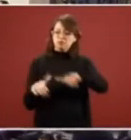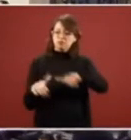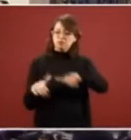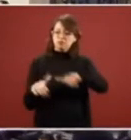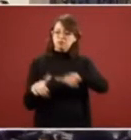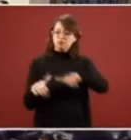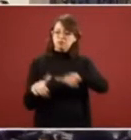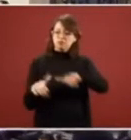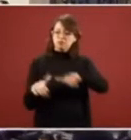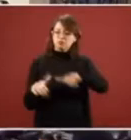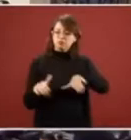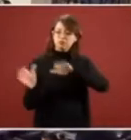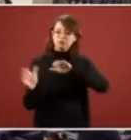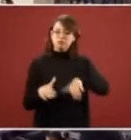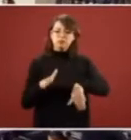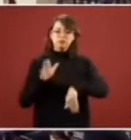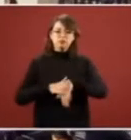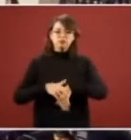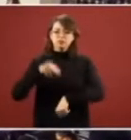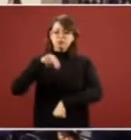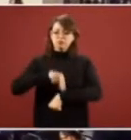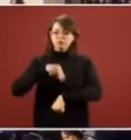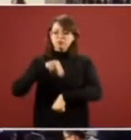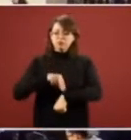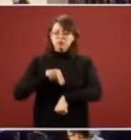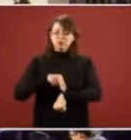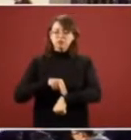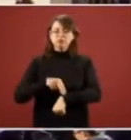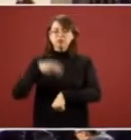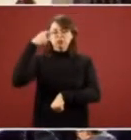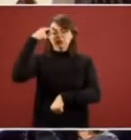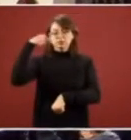more doctors para cubrir